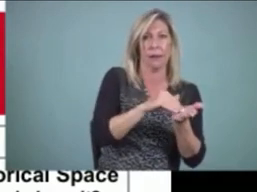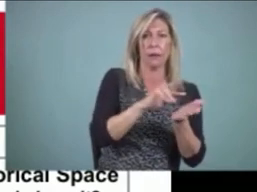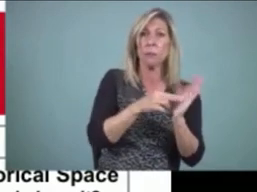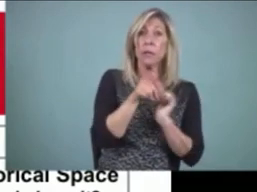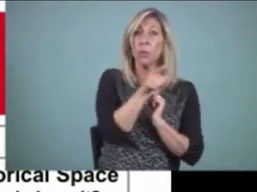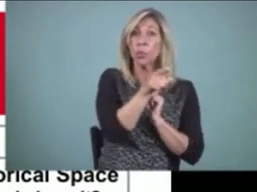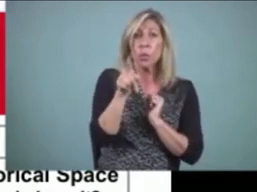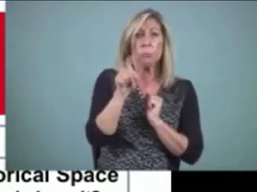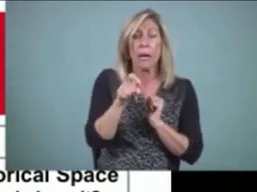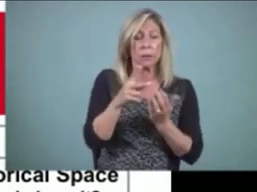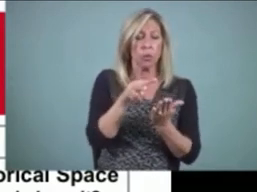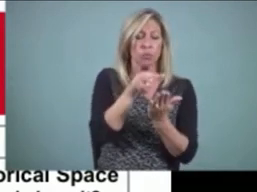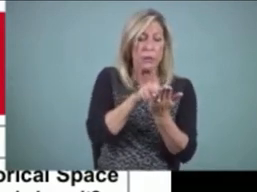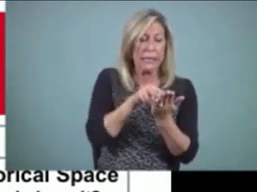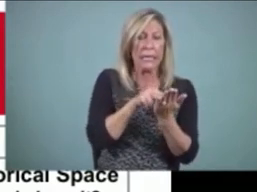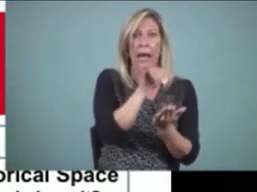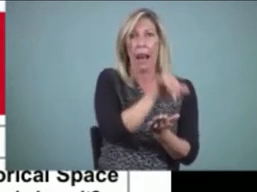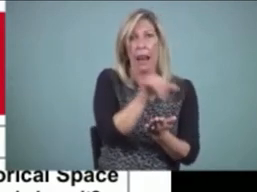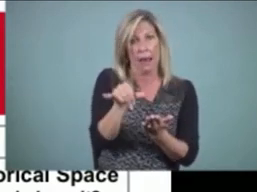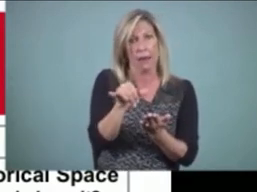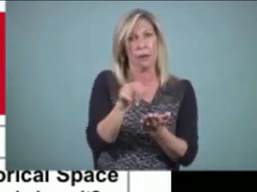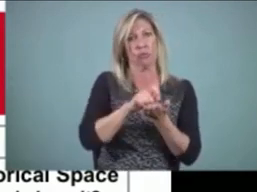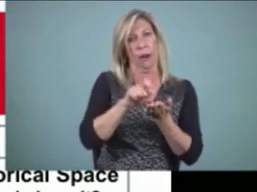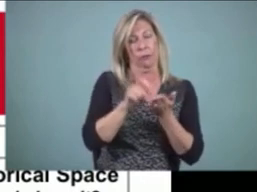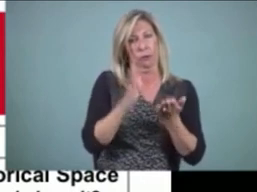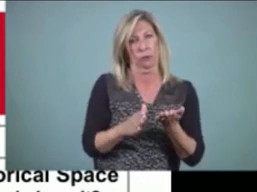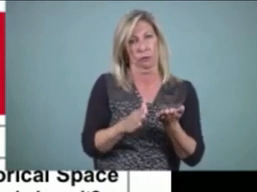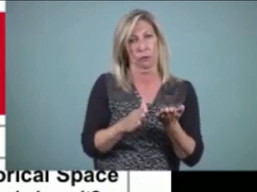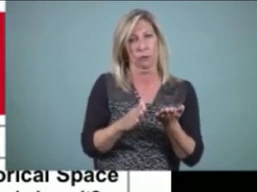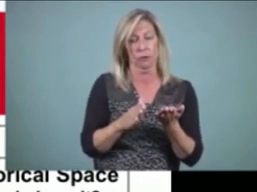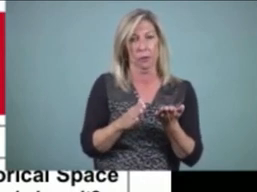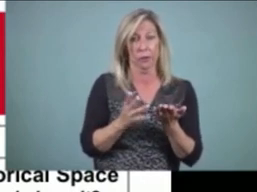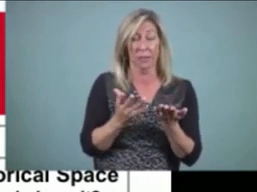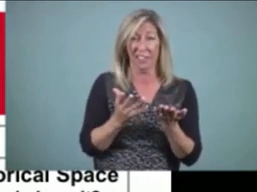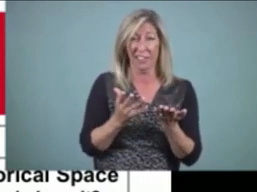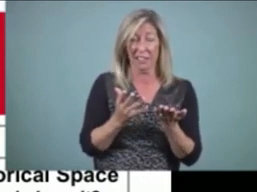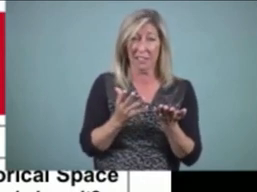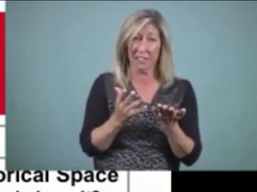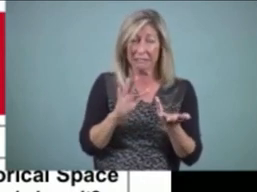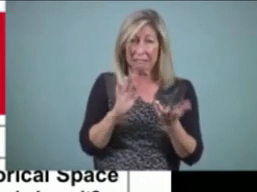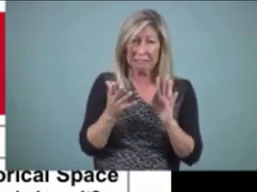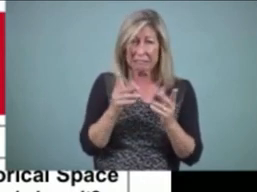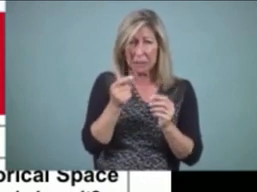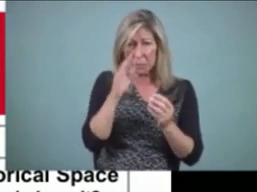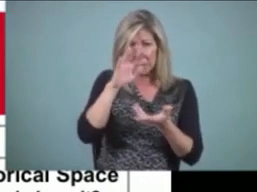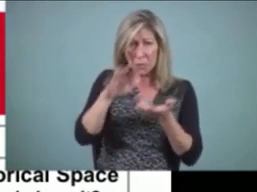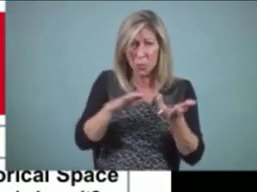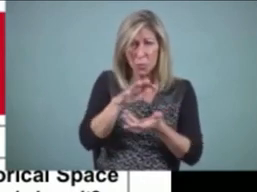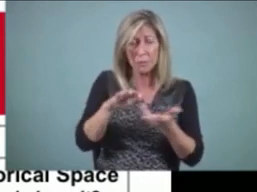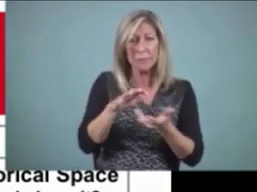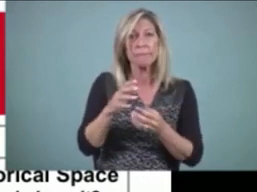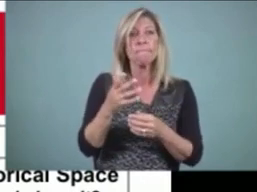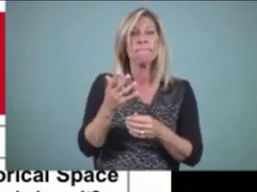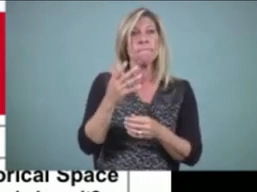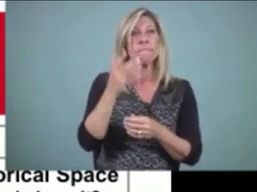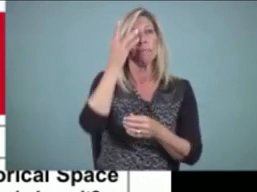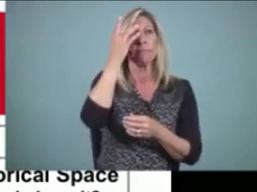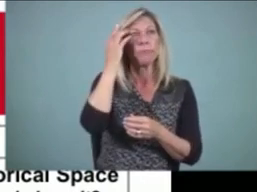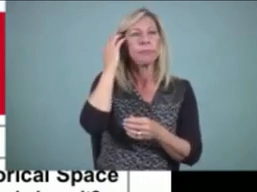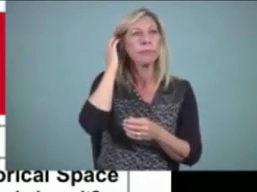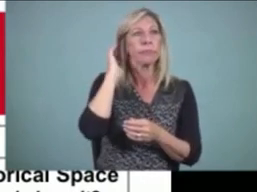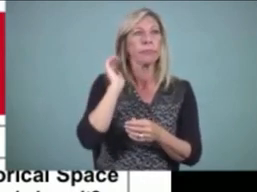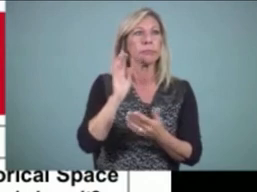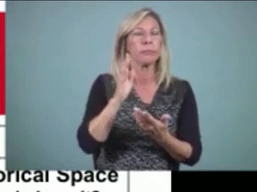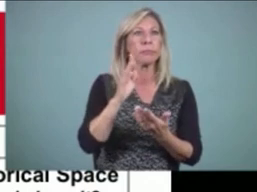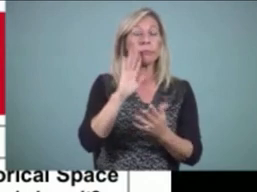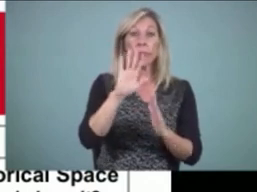don't already know what it says. I know that can sound a bit confusing, but if you think of what the challenge is